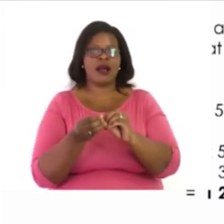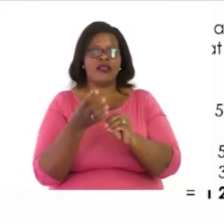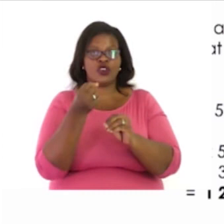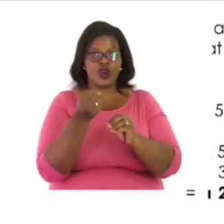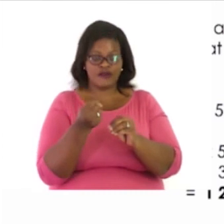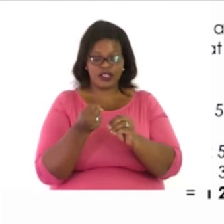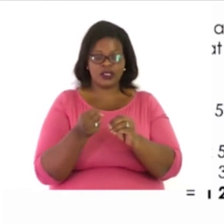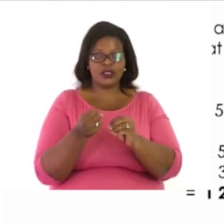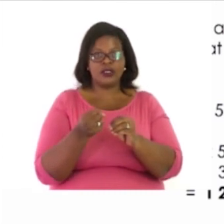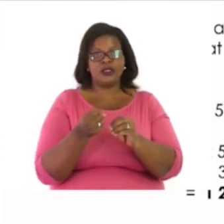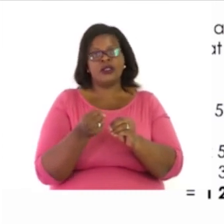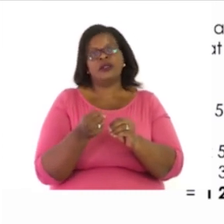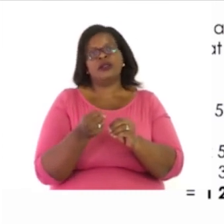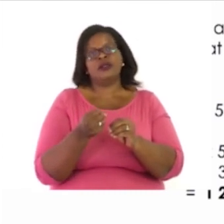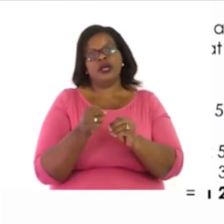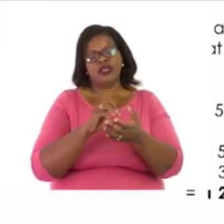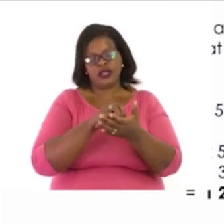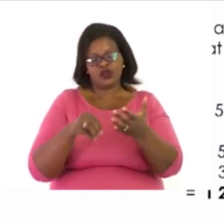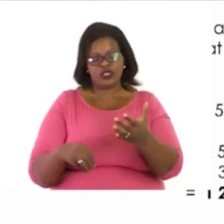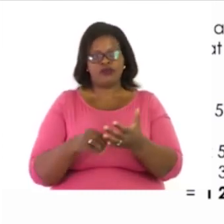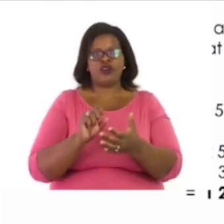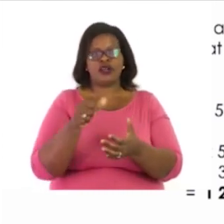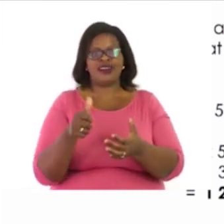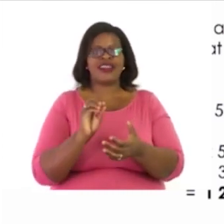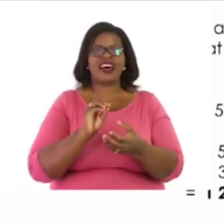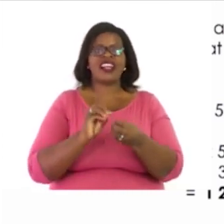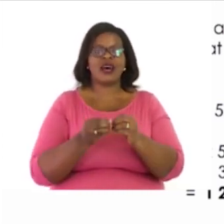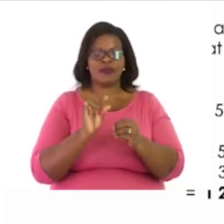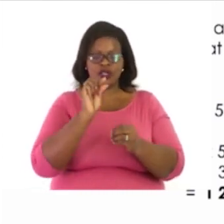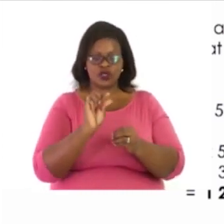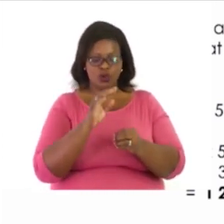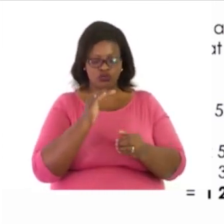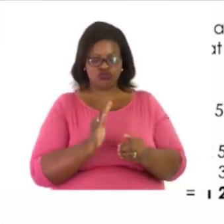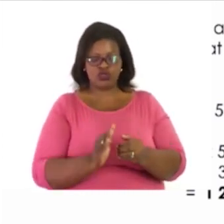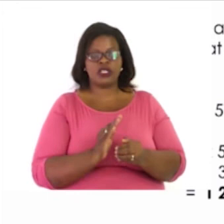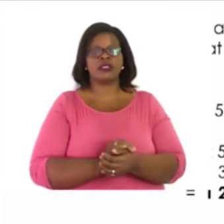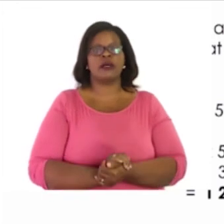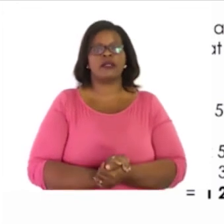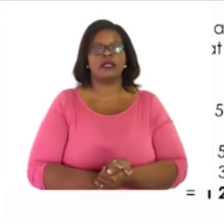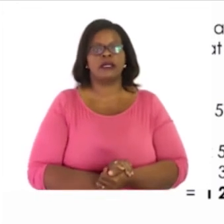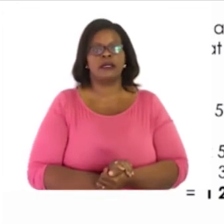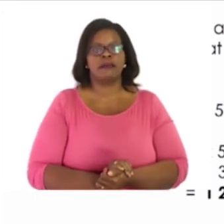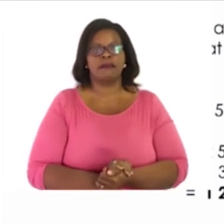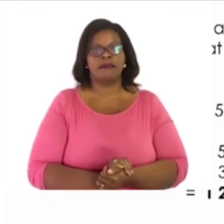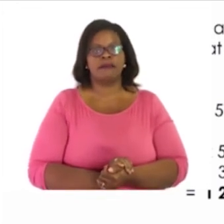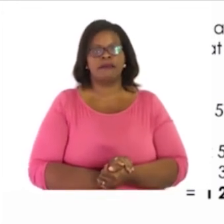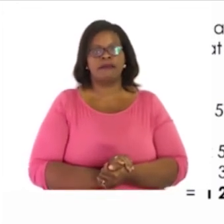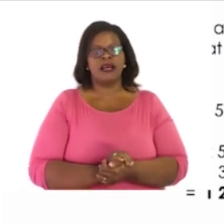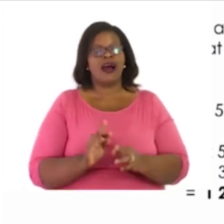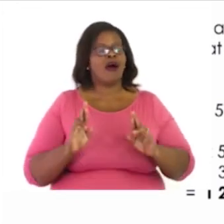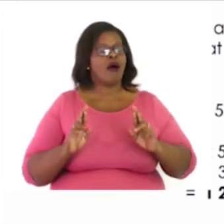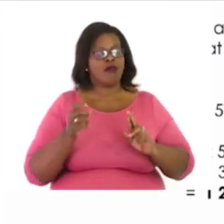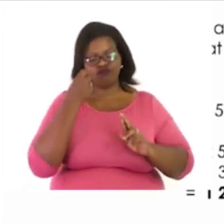minus the next number from it. So, that is our subtraction part. Guys, I hope you